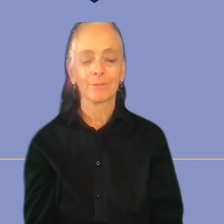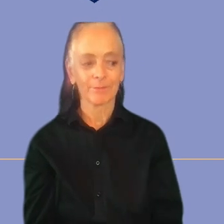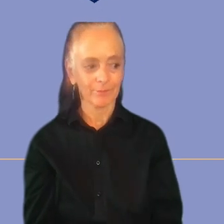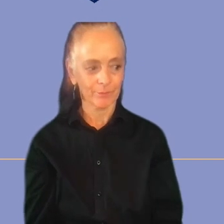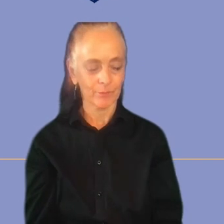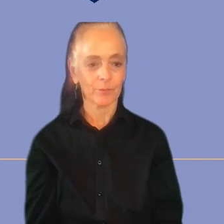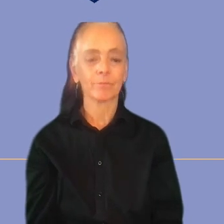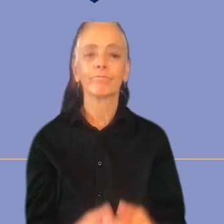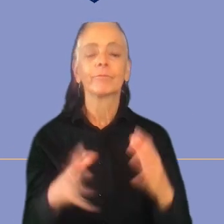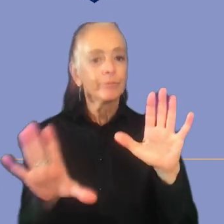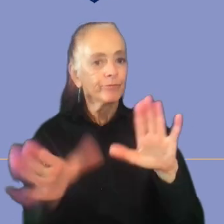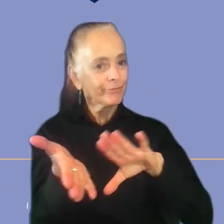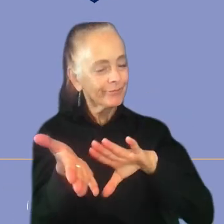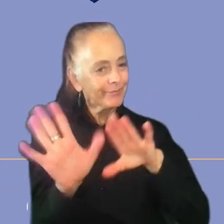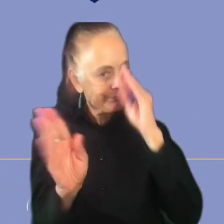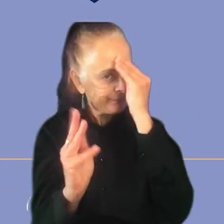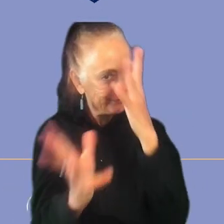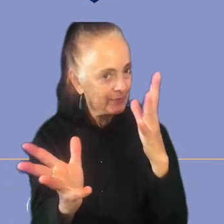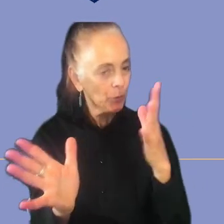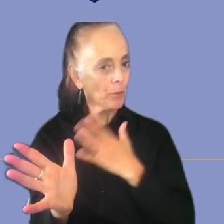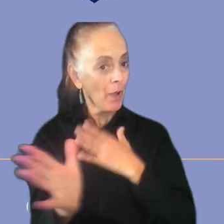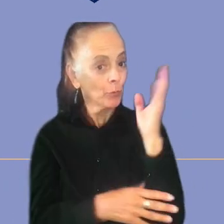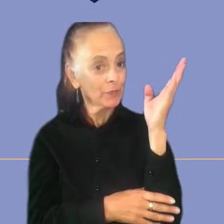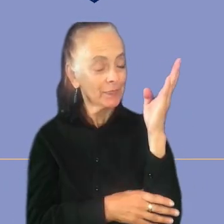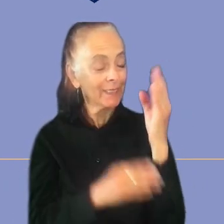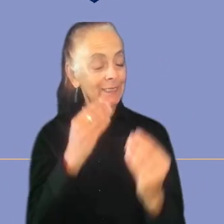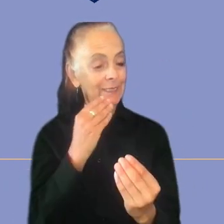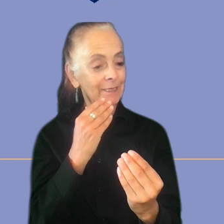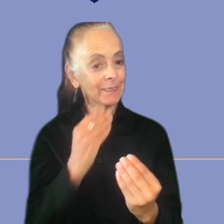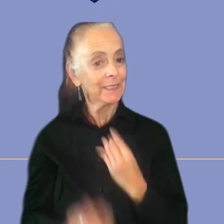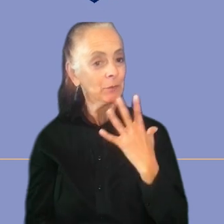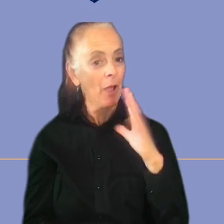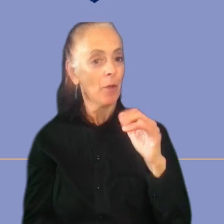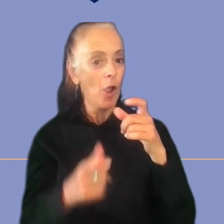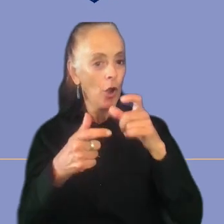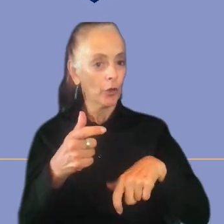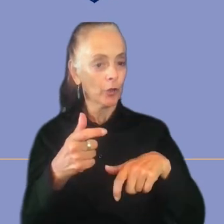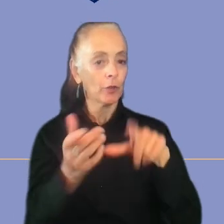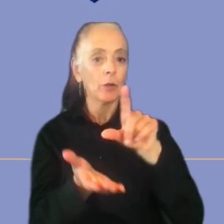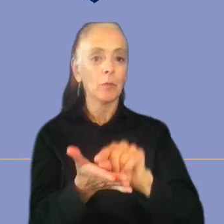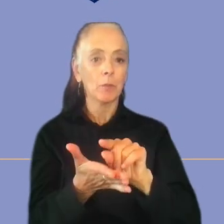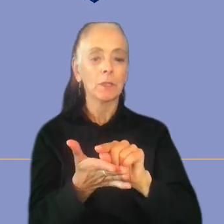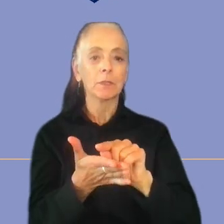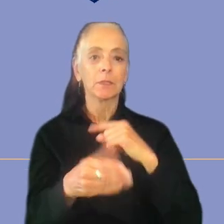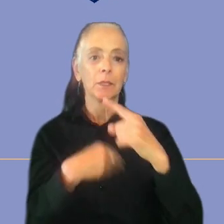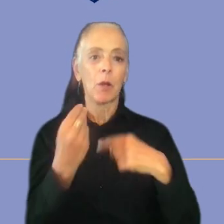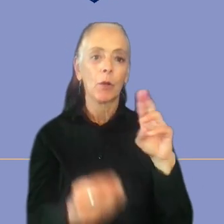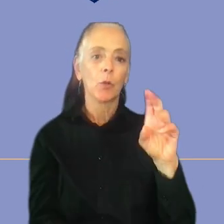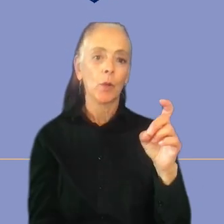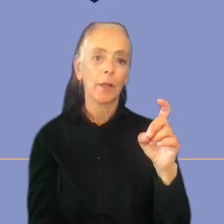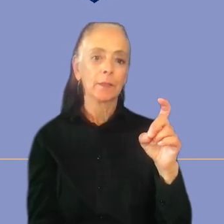So for a quick disclaimer, this presentation was inspired by an article that was published on UX